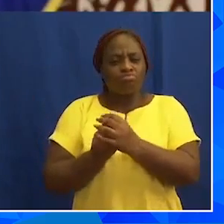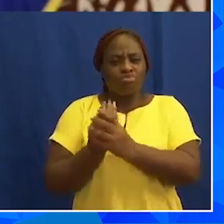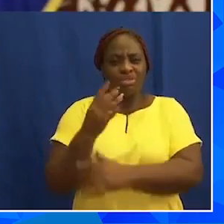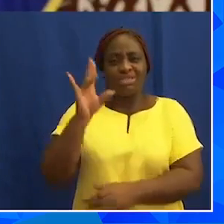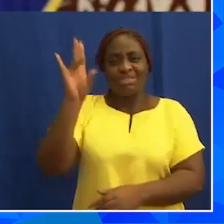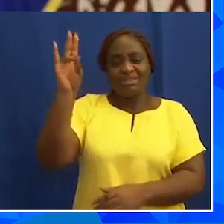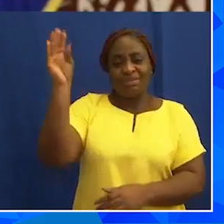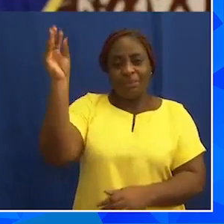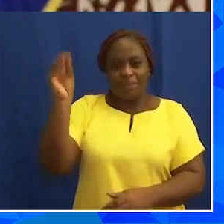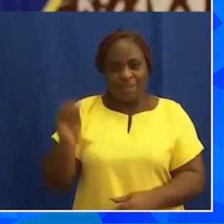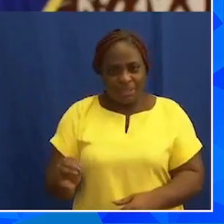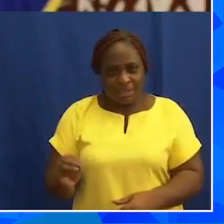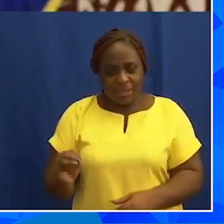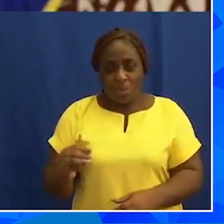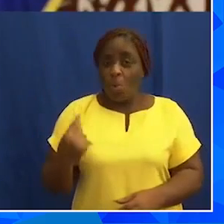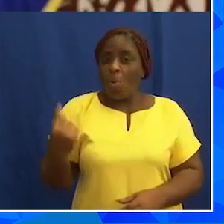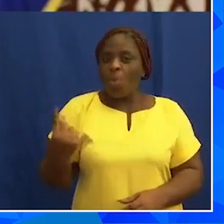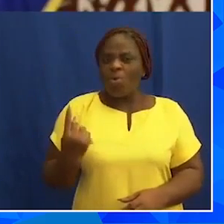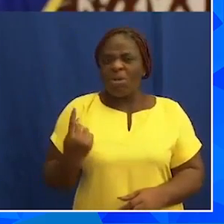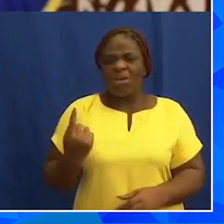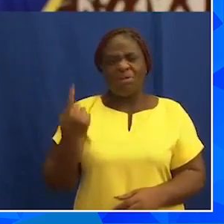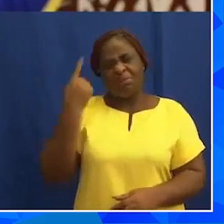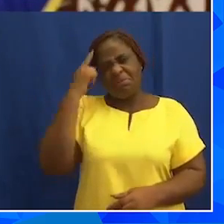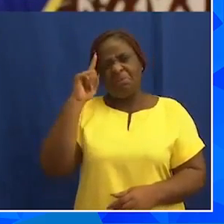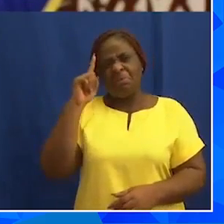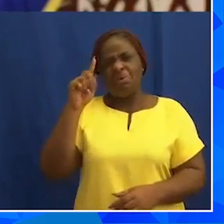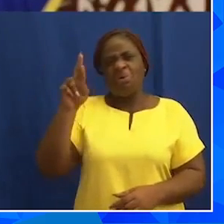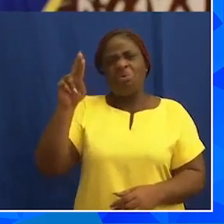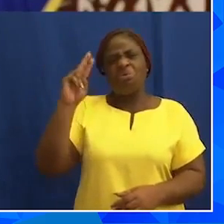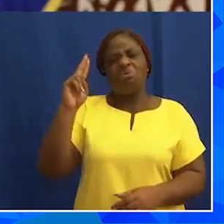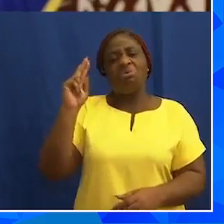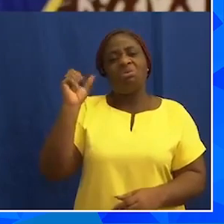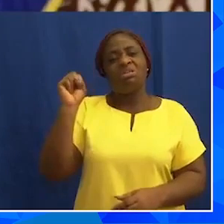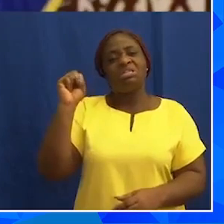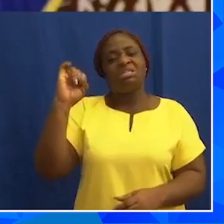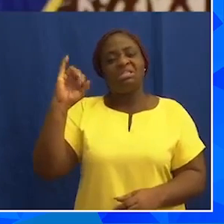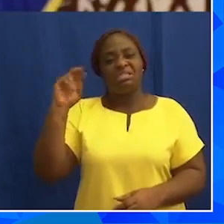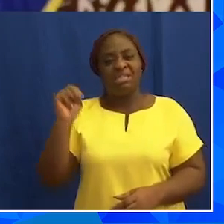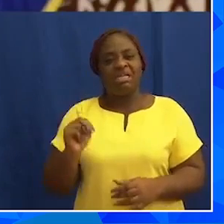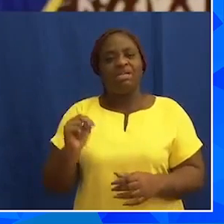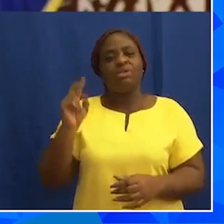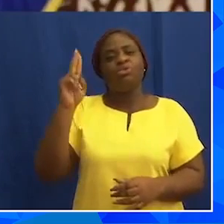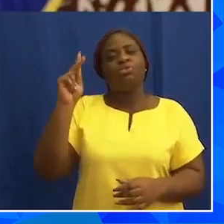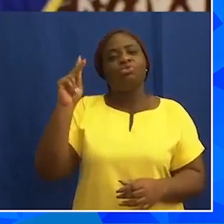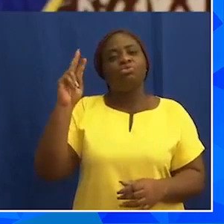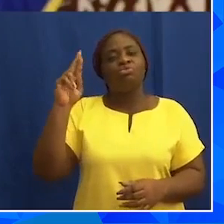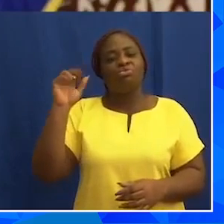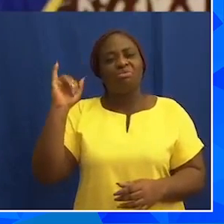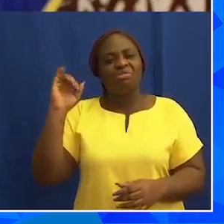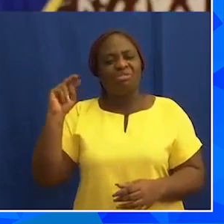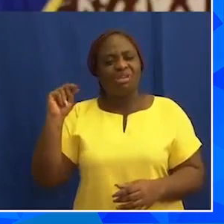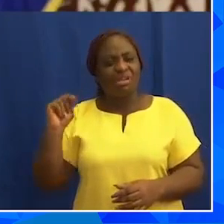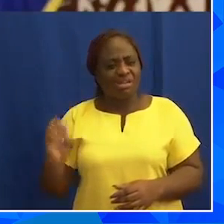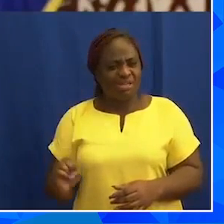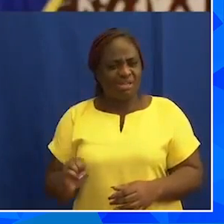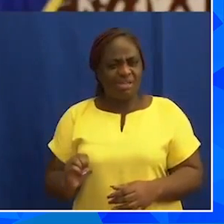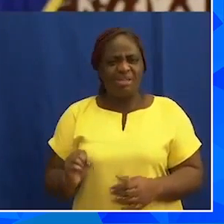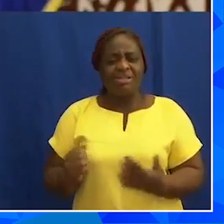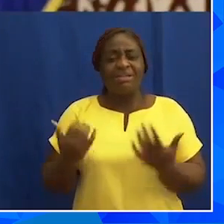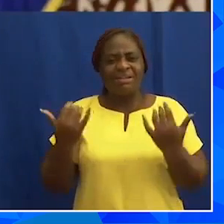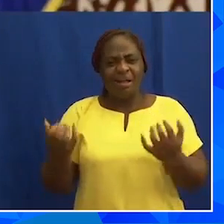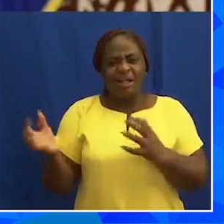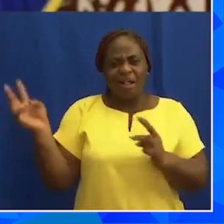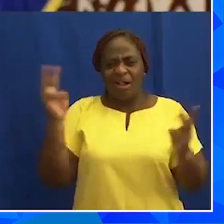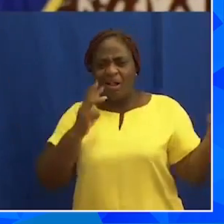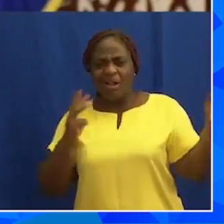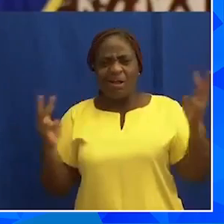only for the Russian invasion of Ukraine in the first quarter of this year to aggravate